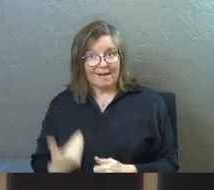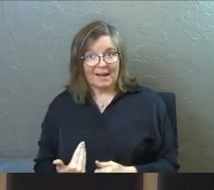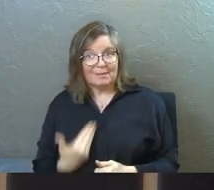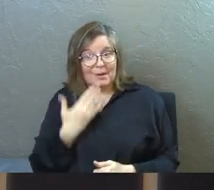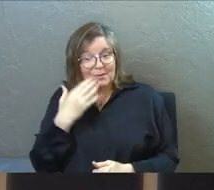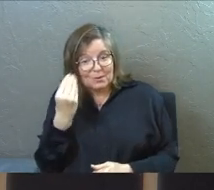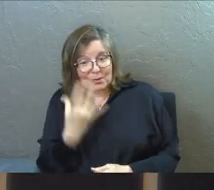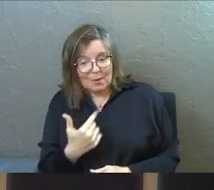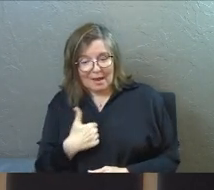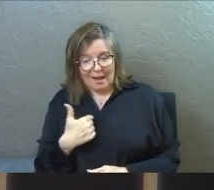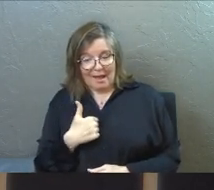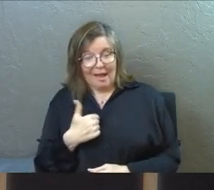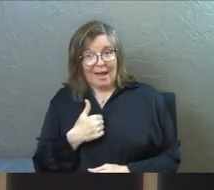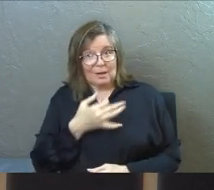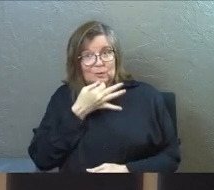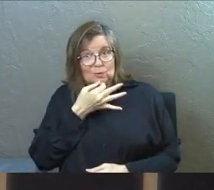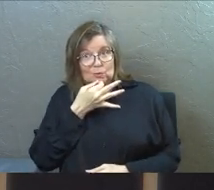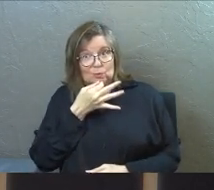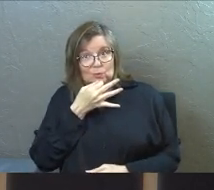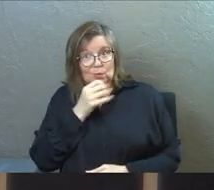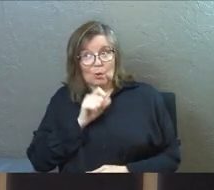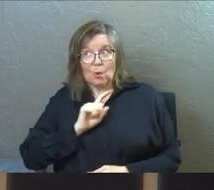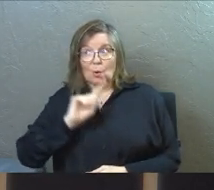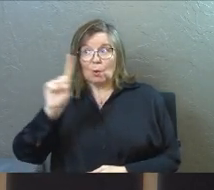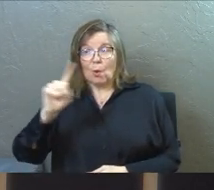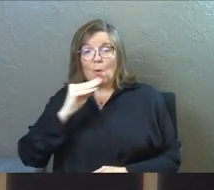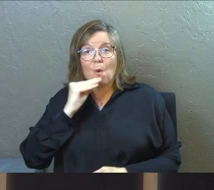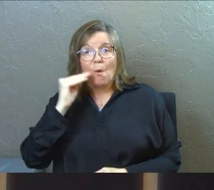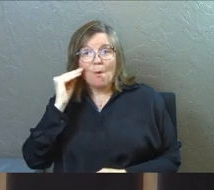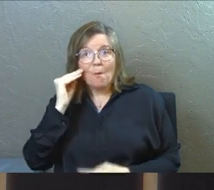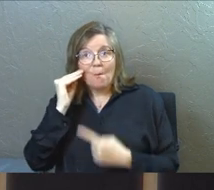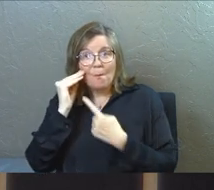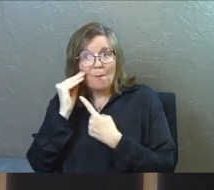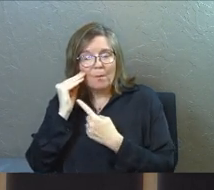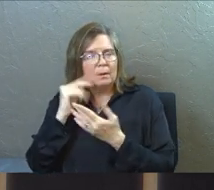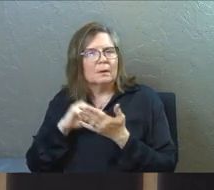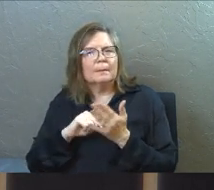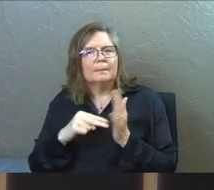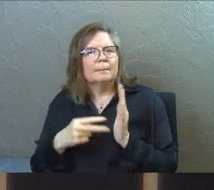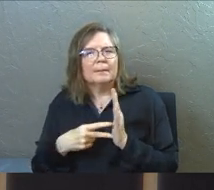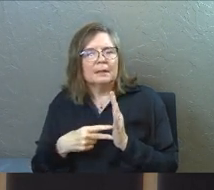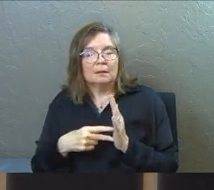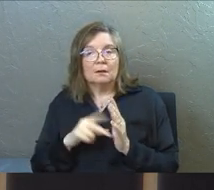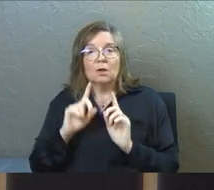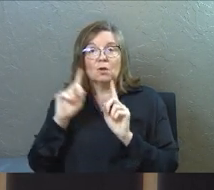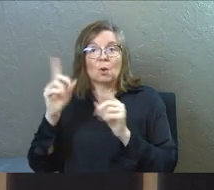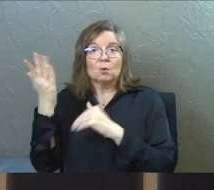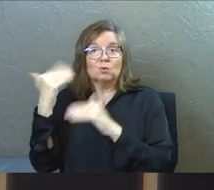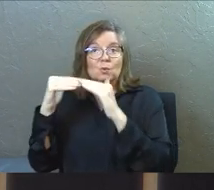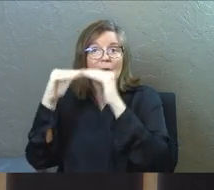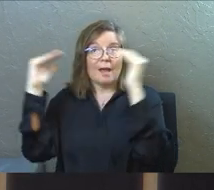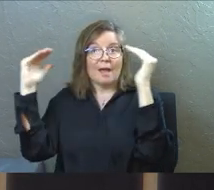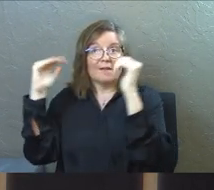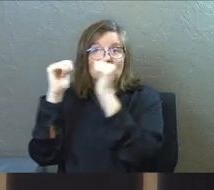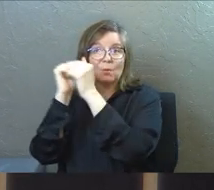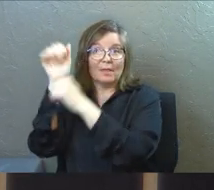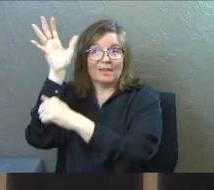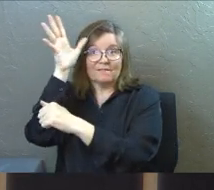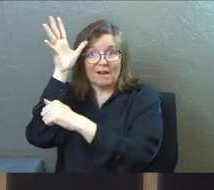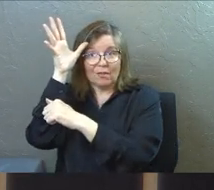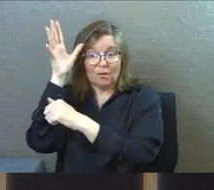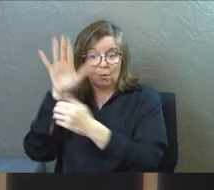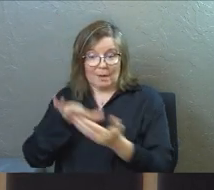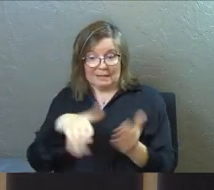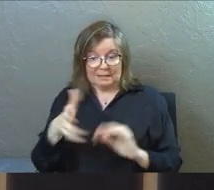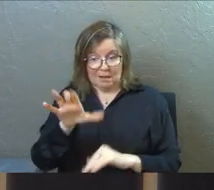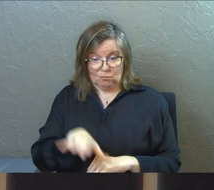Is he says, I'm about to go home. What does that mean? He's about to go to heaven to be with the father when